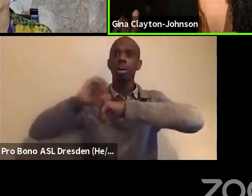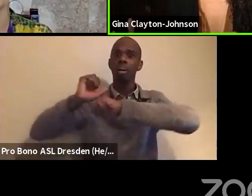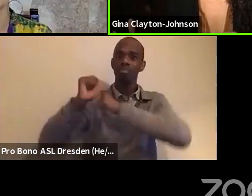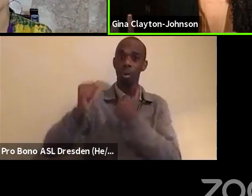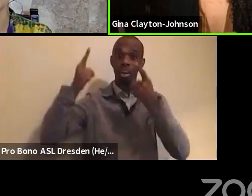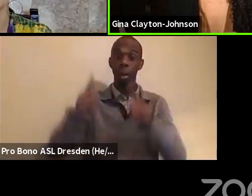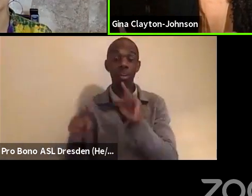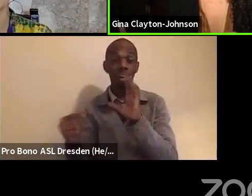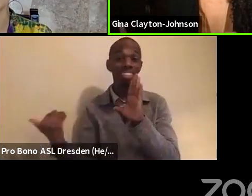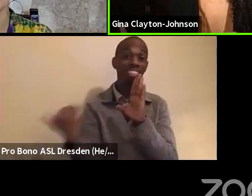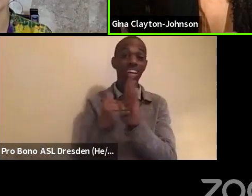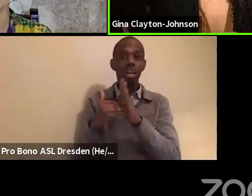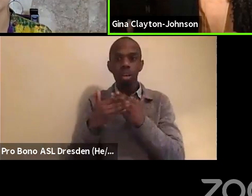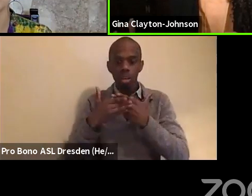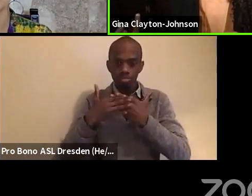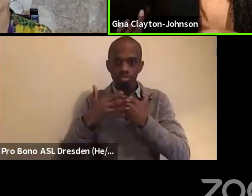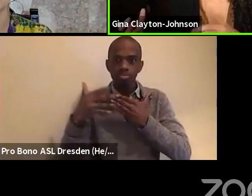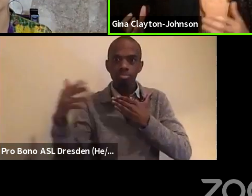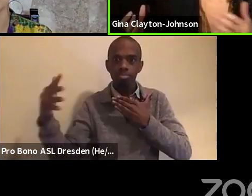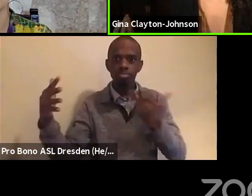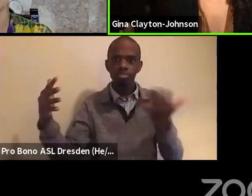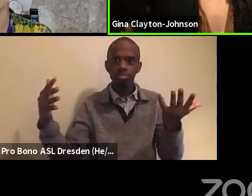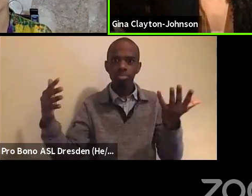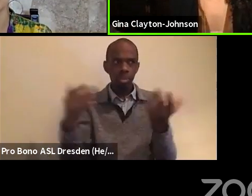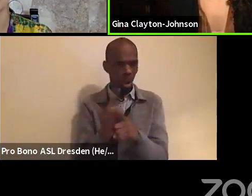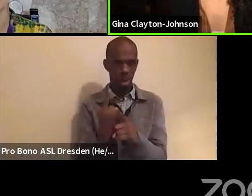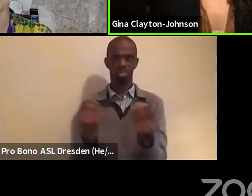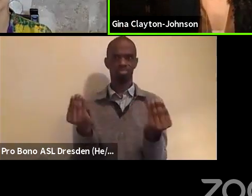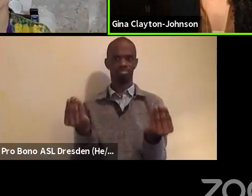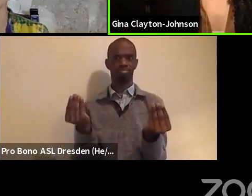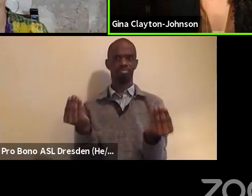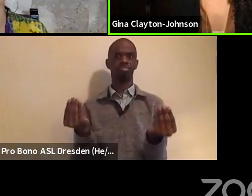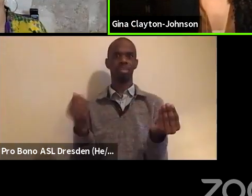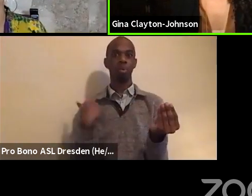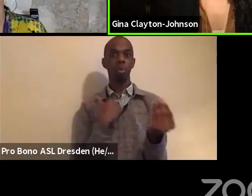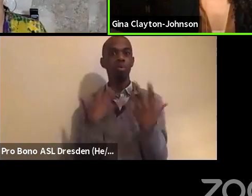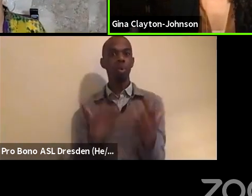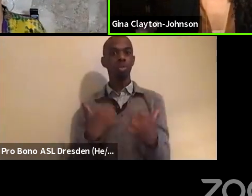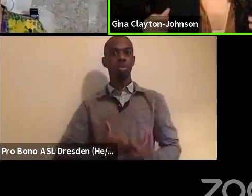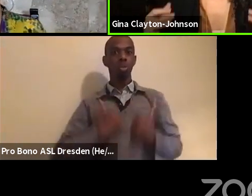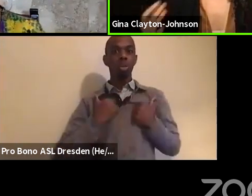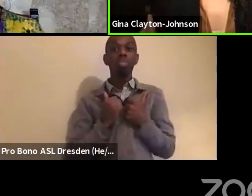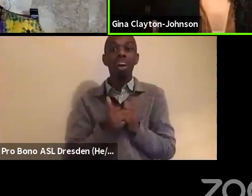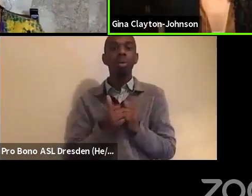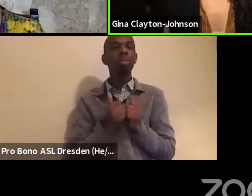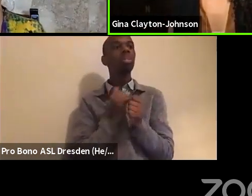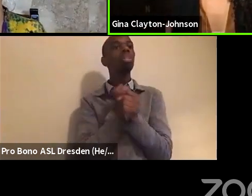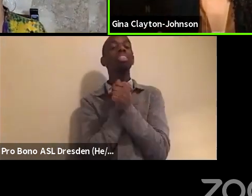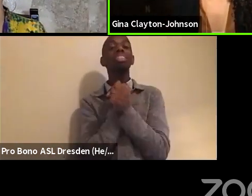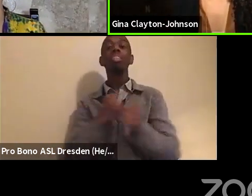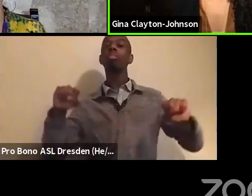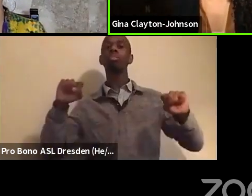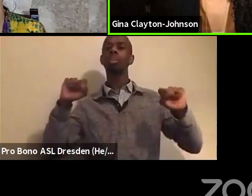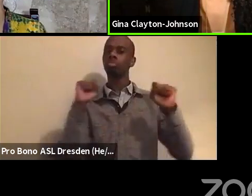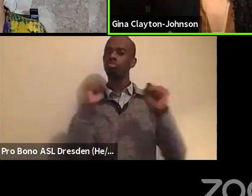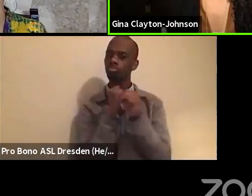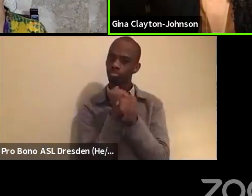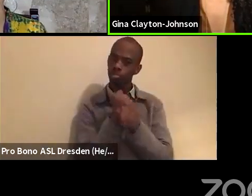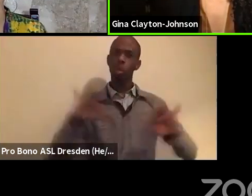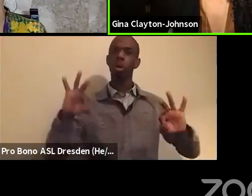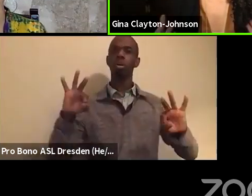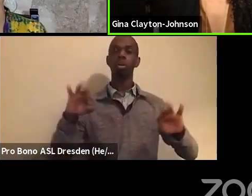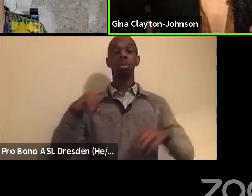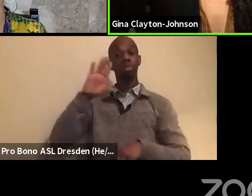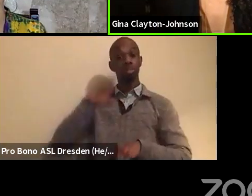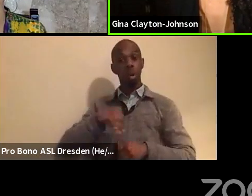also just want to live in a, in a way that is safe and free? And so the Breathe Act is the answer to